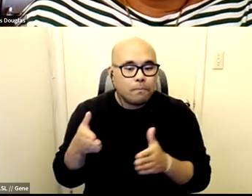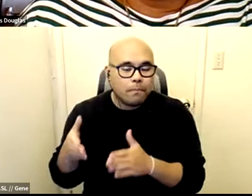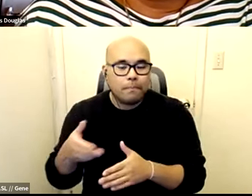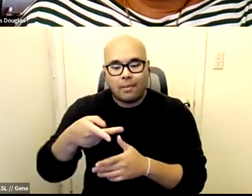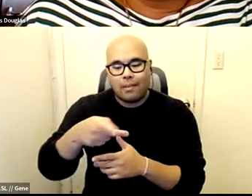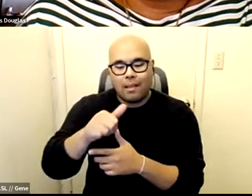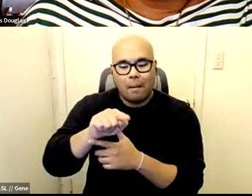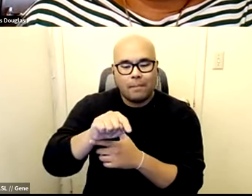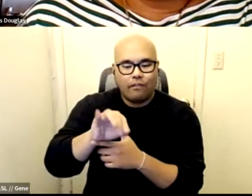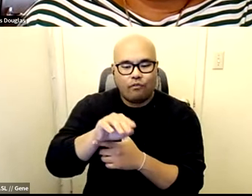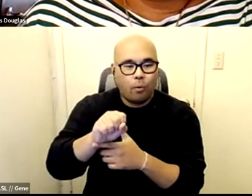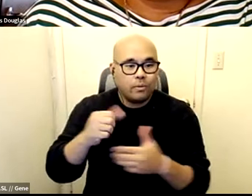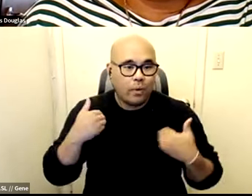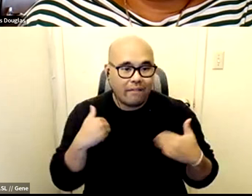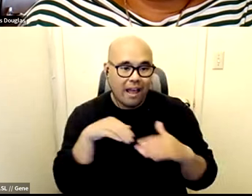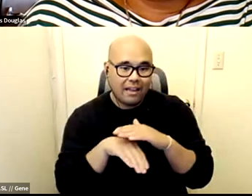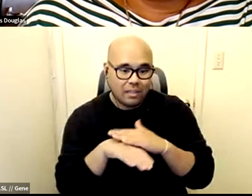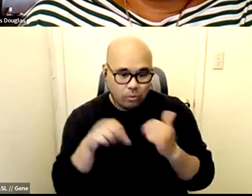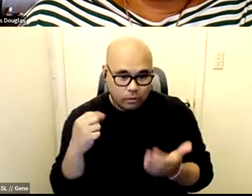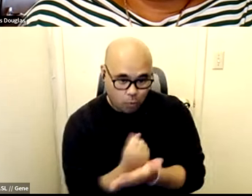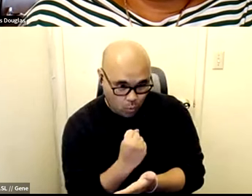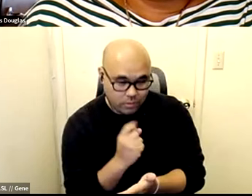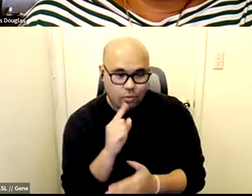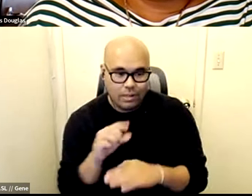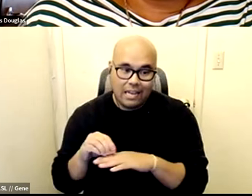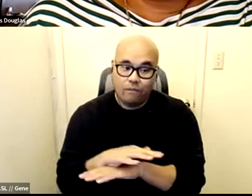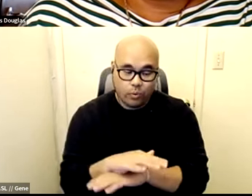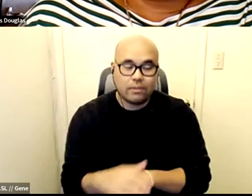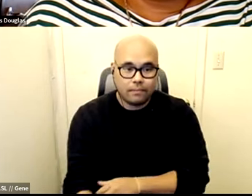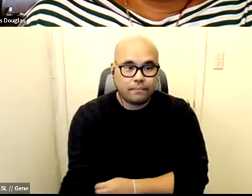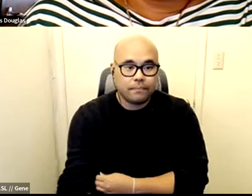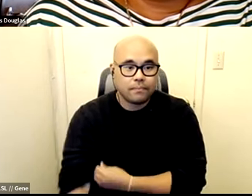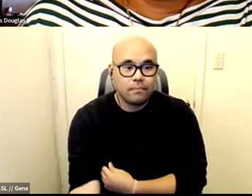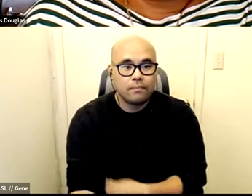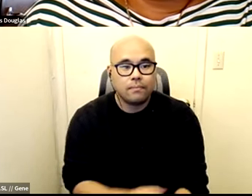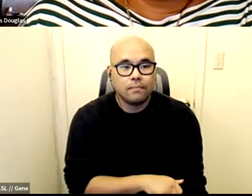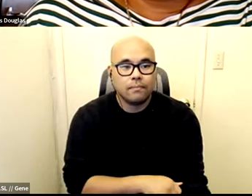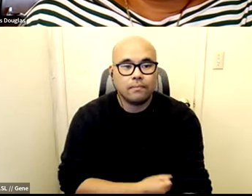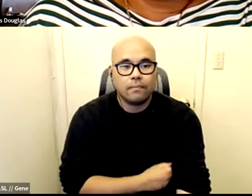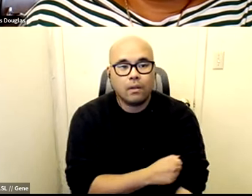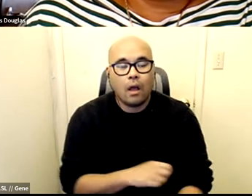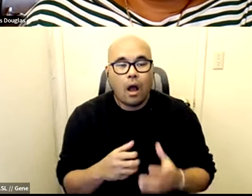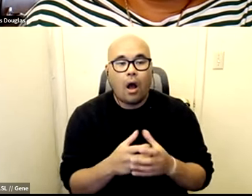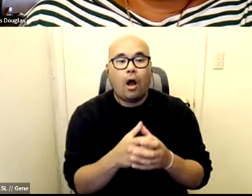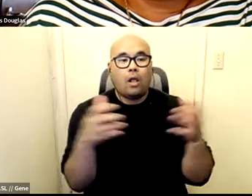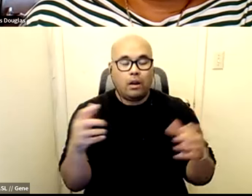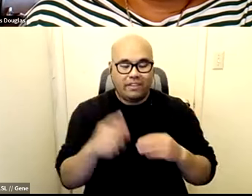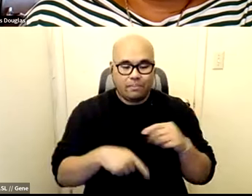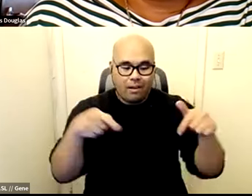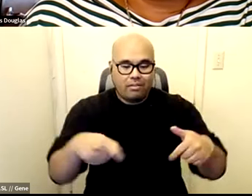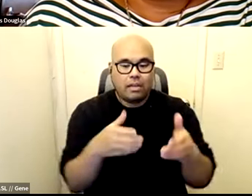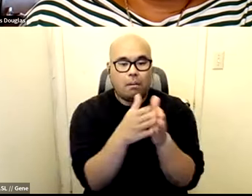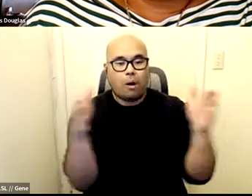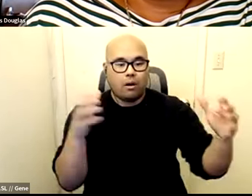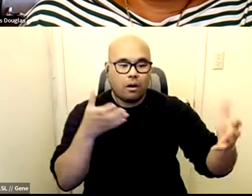access to and that we can really influence you know a lot of it is around the this broader narrative broader conversation and that's something